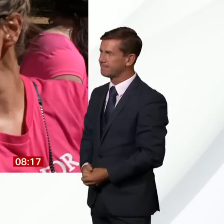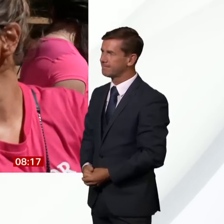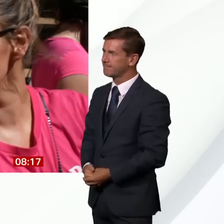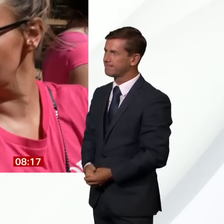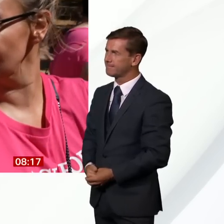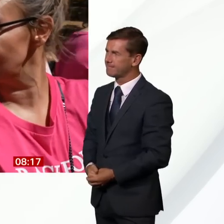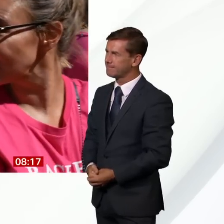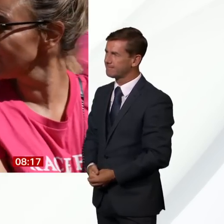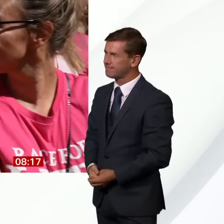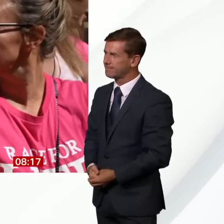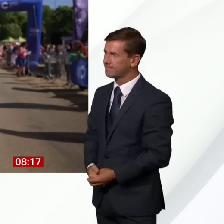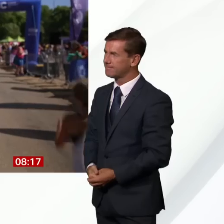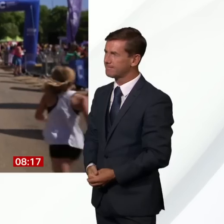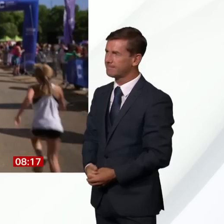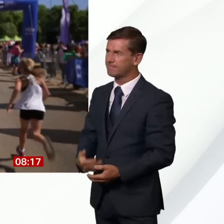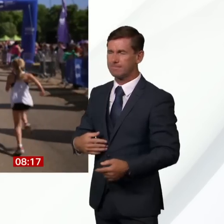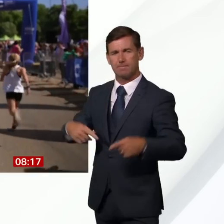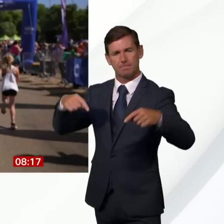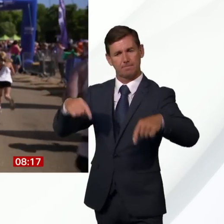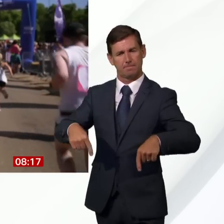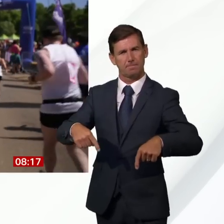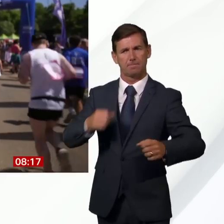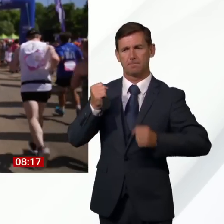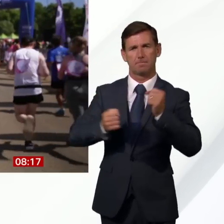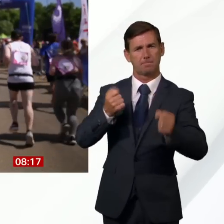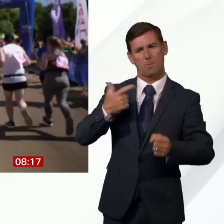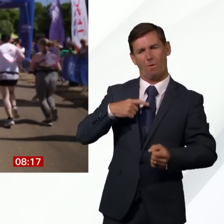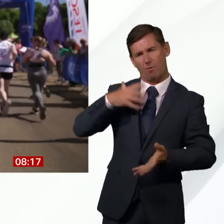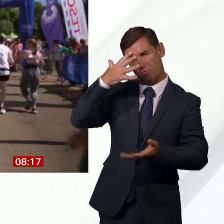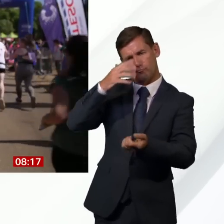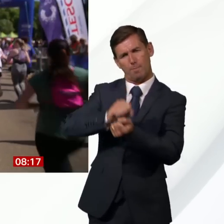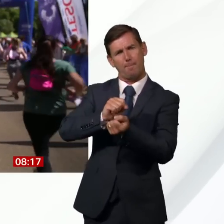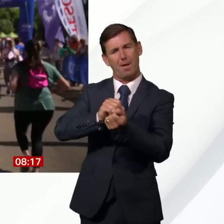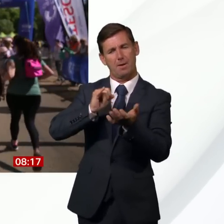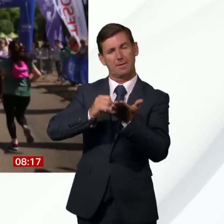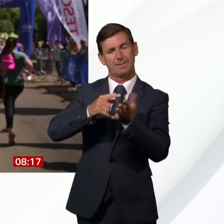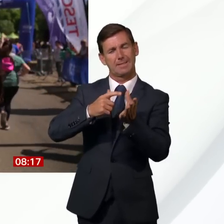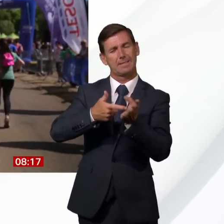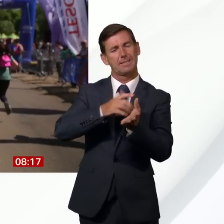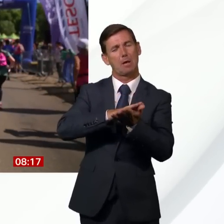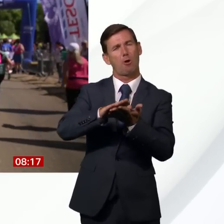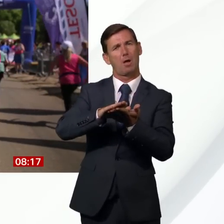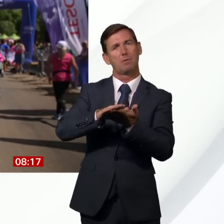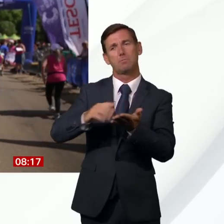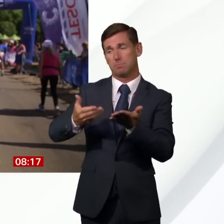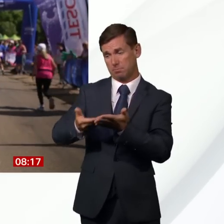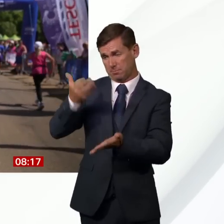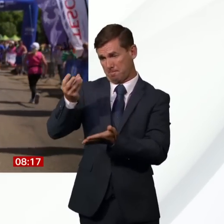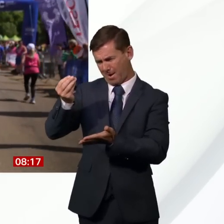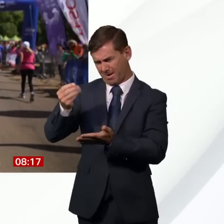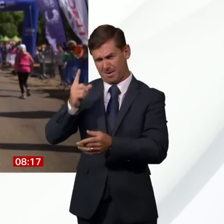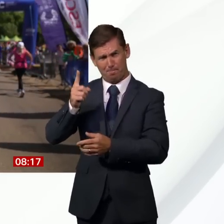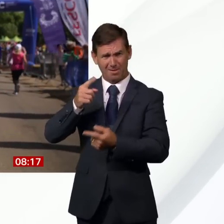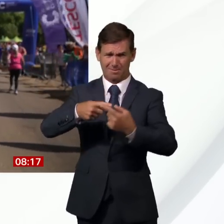This race has been put on in memory of Sarah, but for those who've raised money, they're also likely to know at least one other person who's been